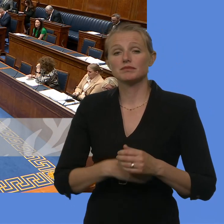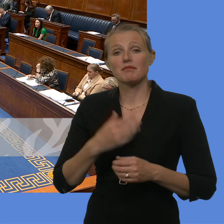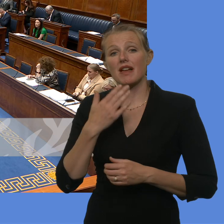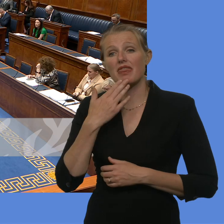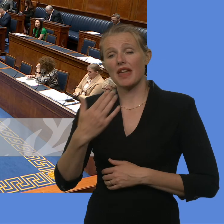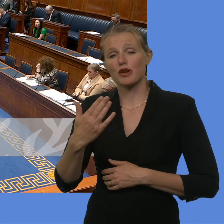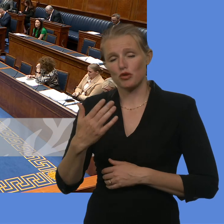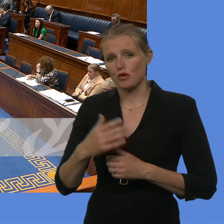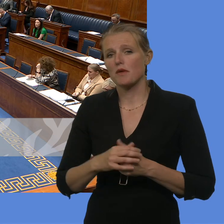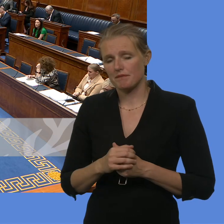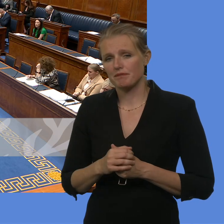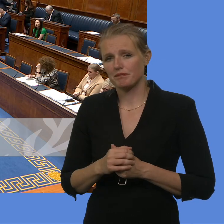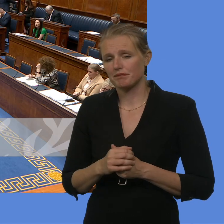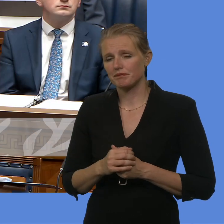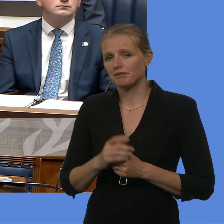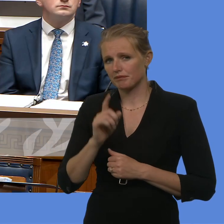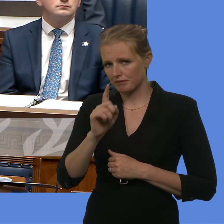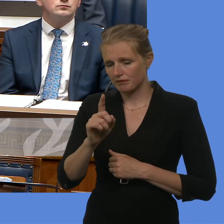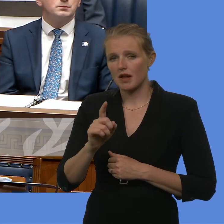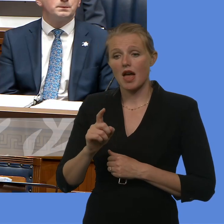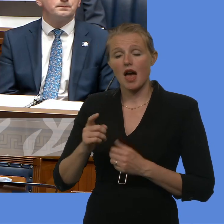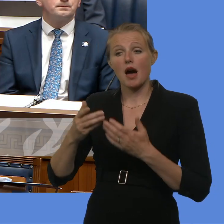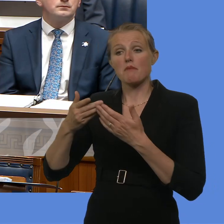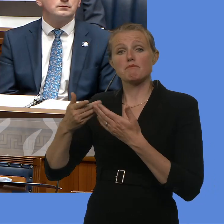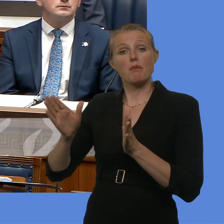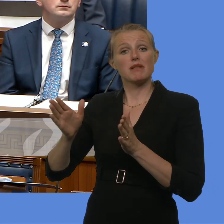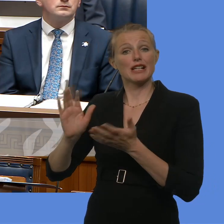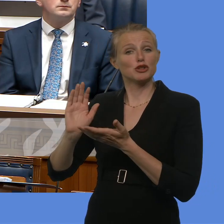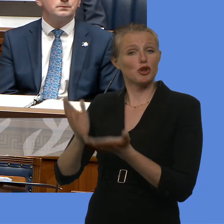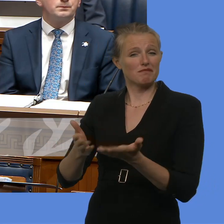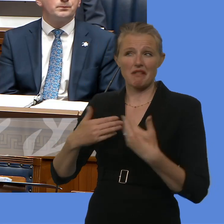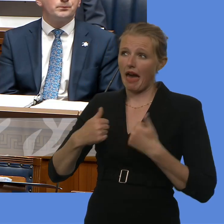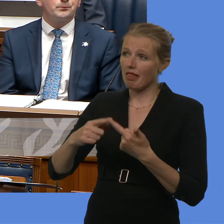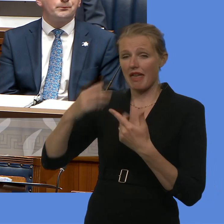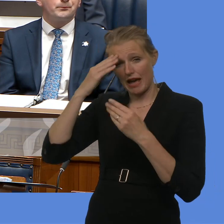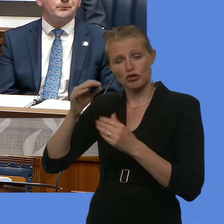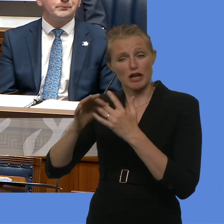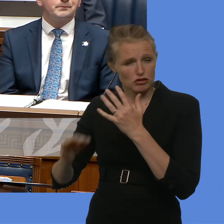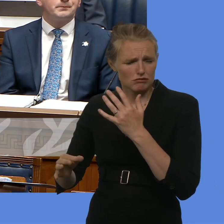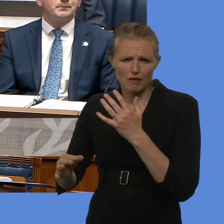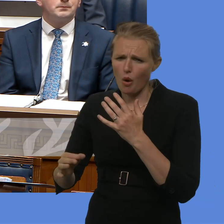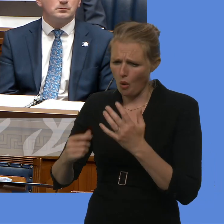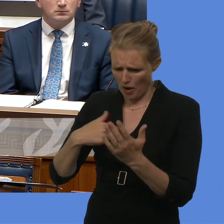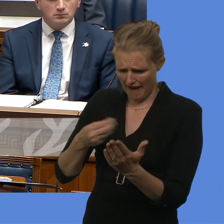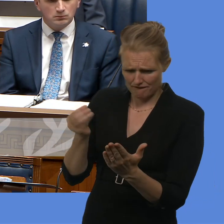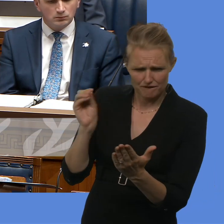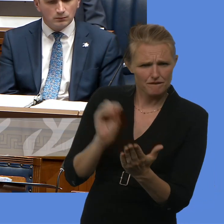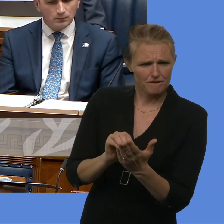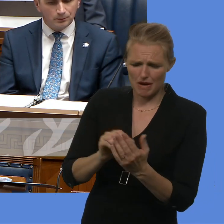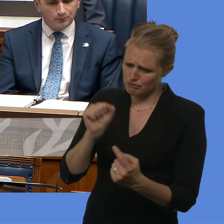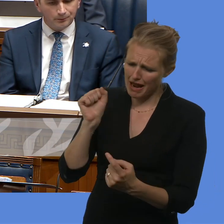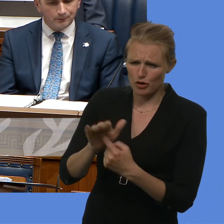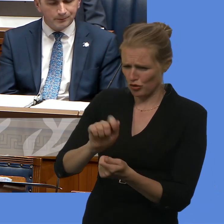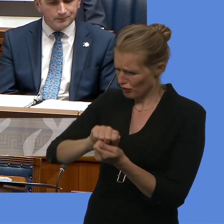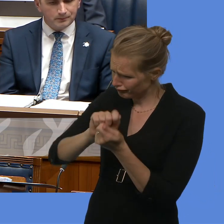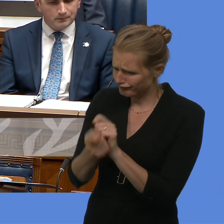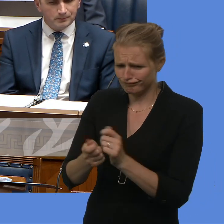Speaker. We have made the transformation of public services a key priority for the executive. Many sectors need investment and reform in order to ensure